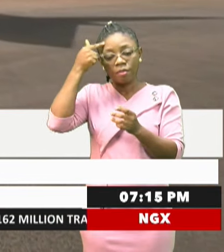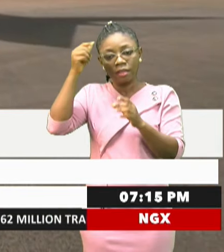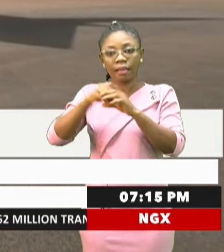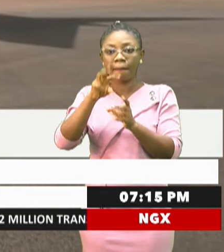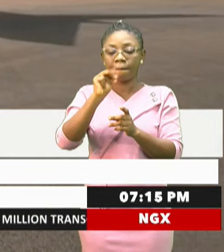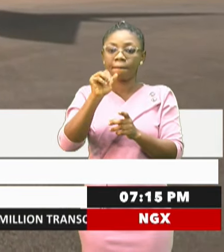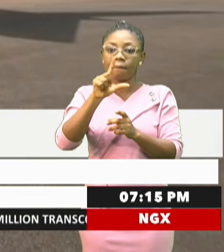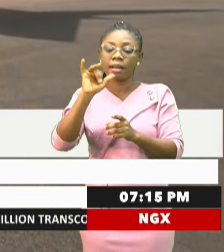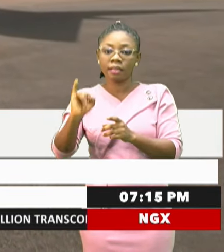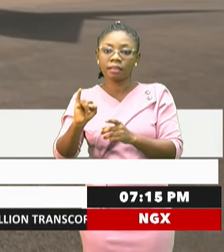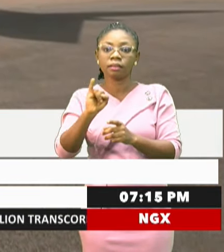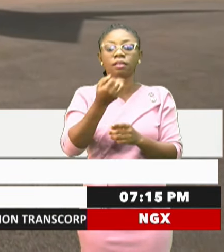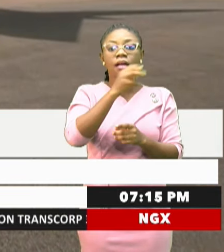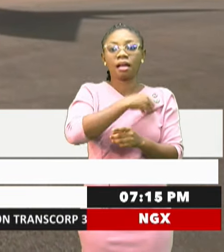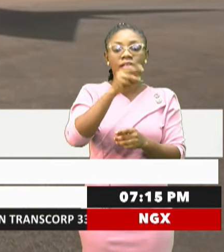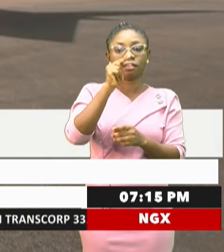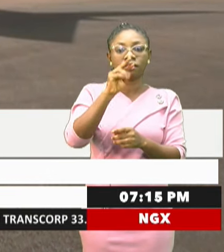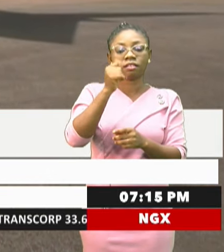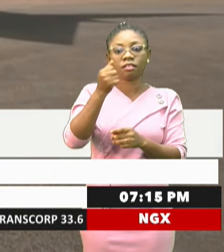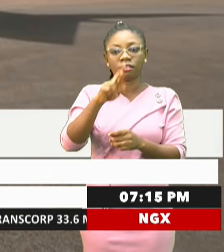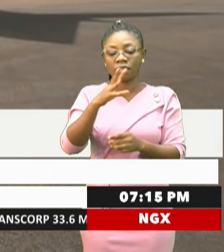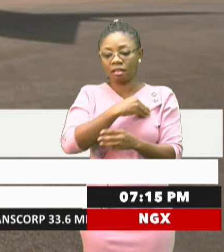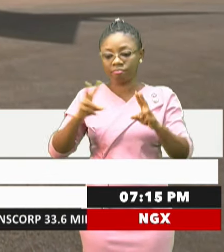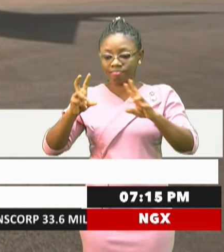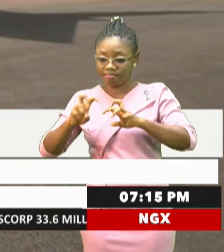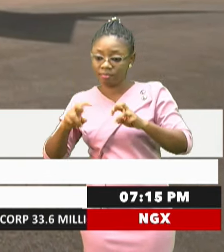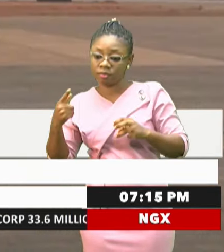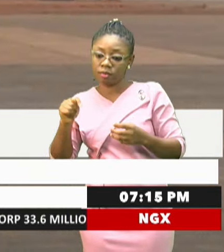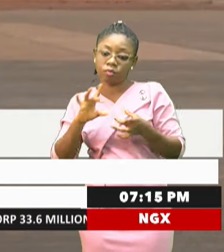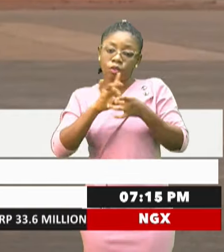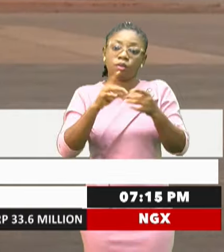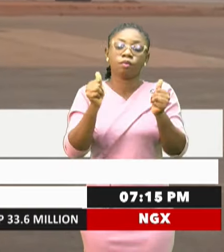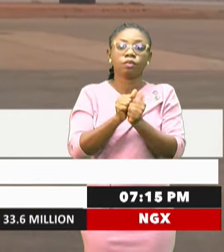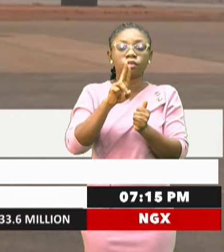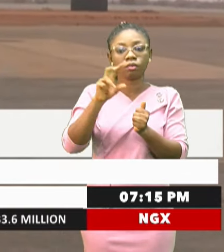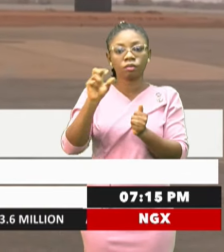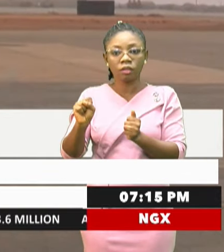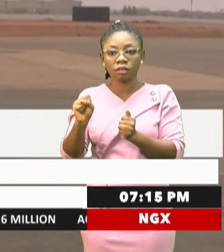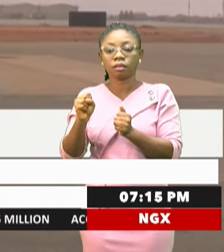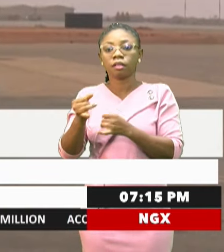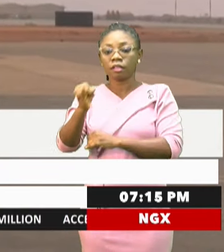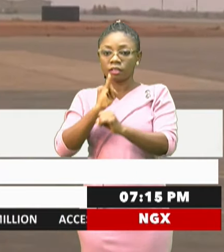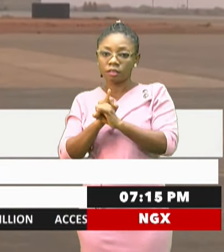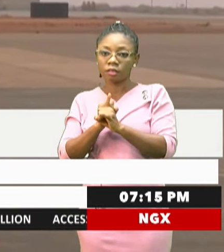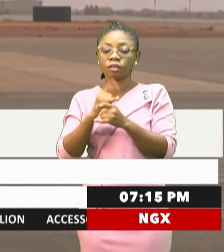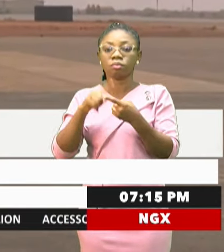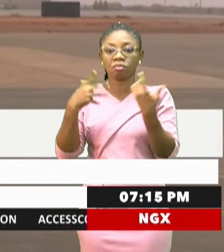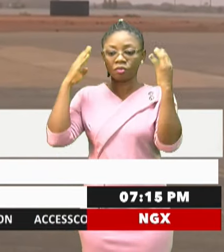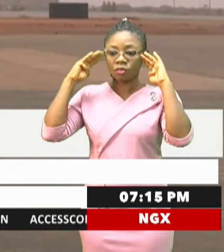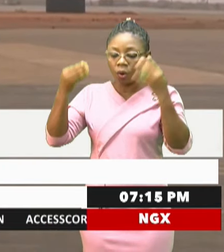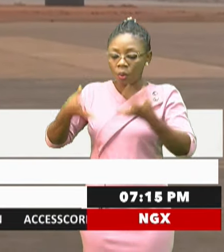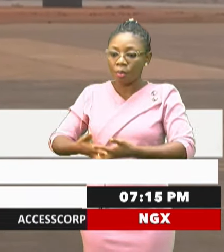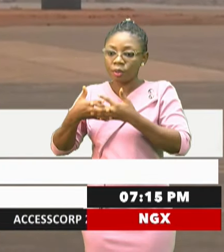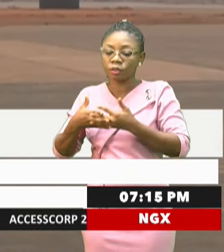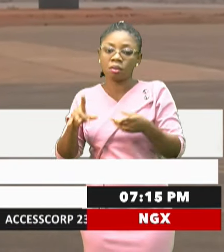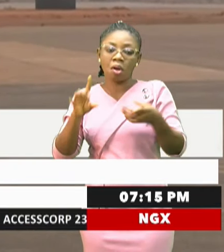and Niger are reassessing their ties to the U.S. and the West and turning instead to mercenaries linked to Russia